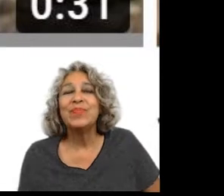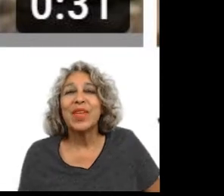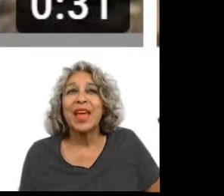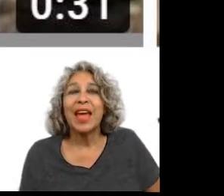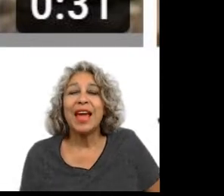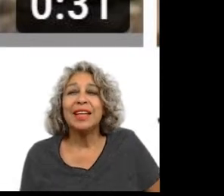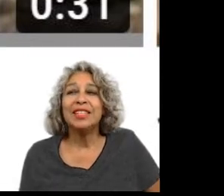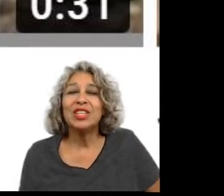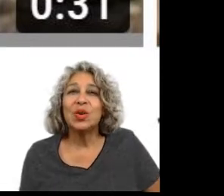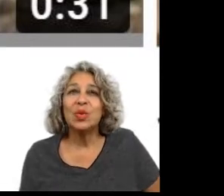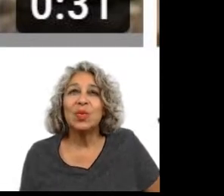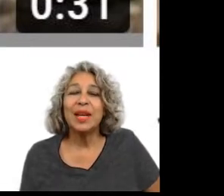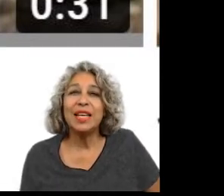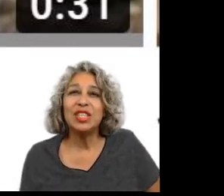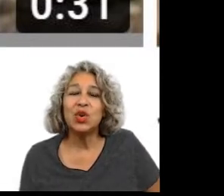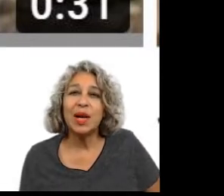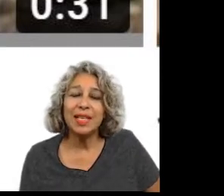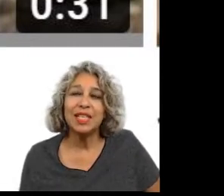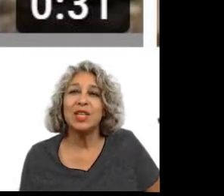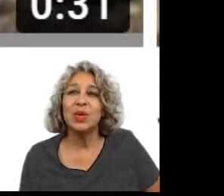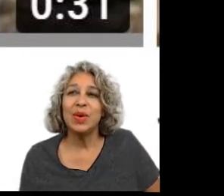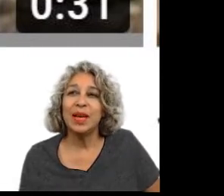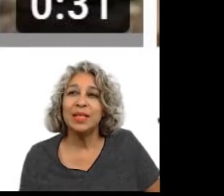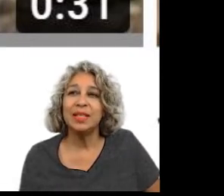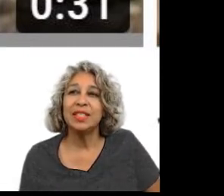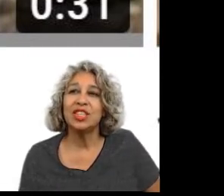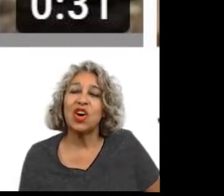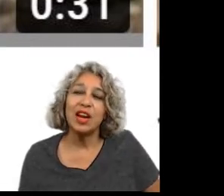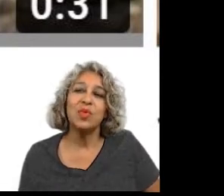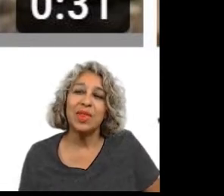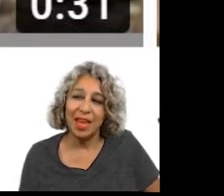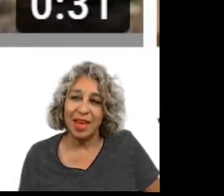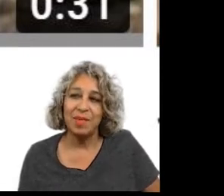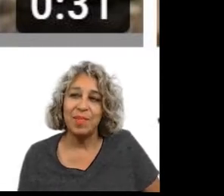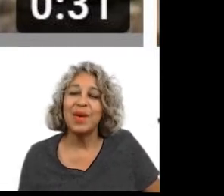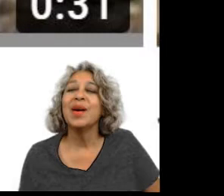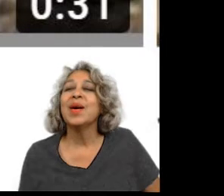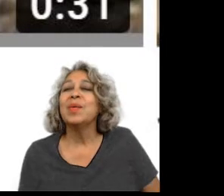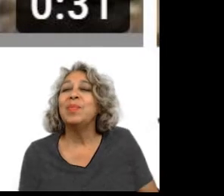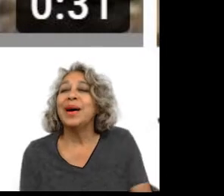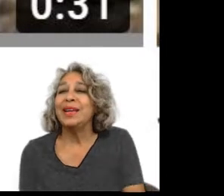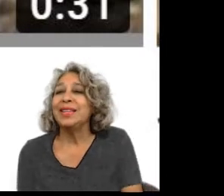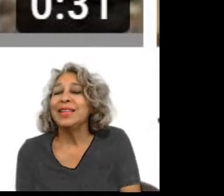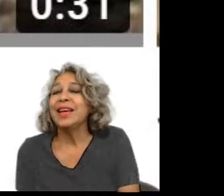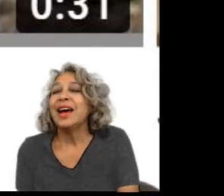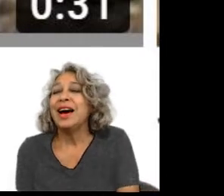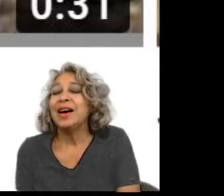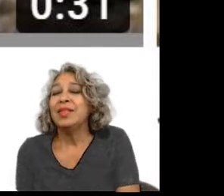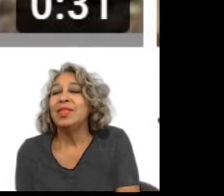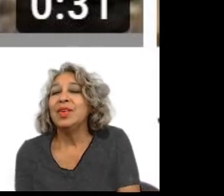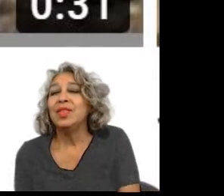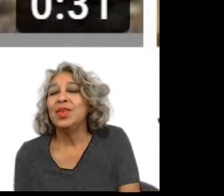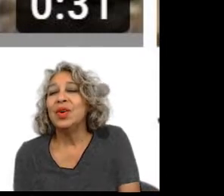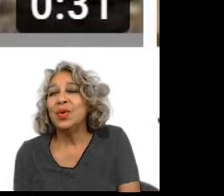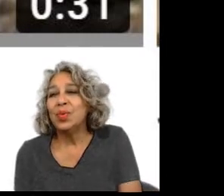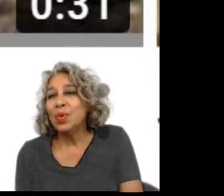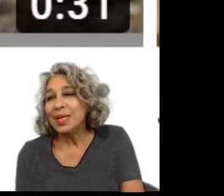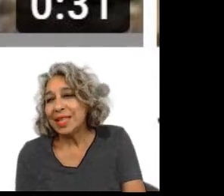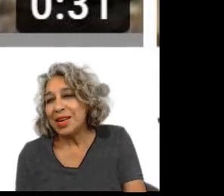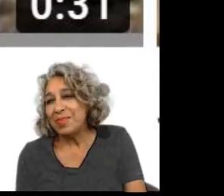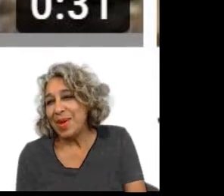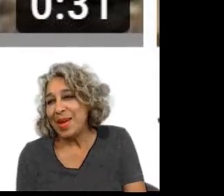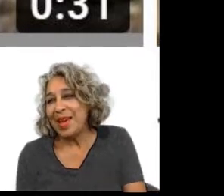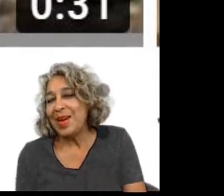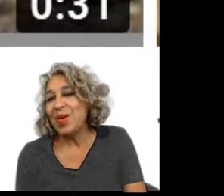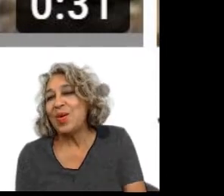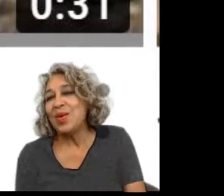and so what he's trying to do is start it with him but the the rule